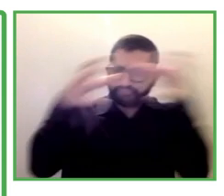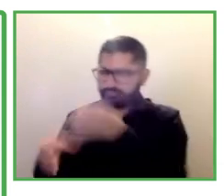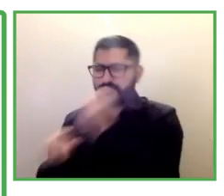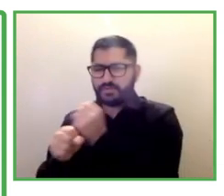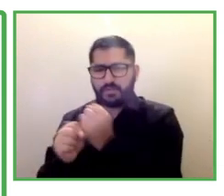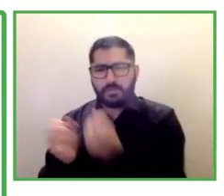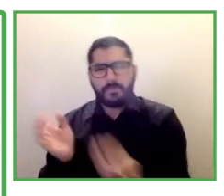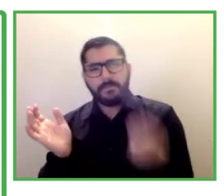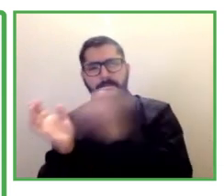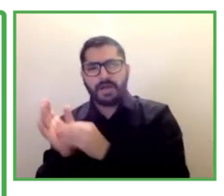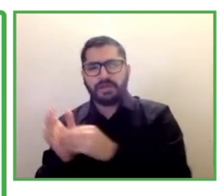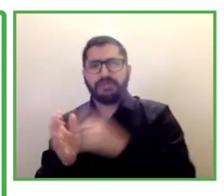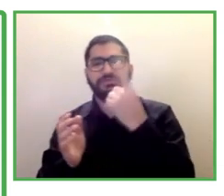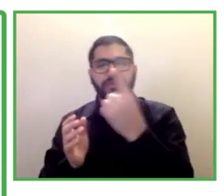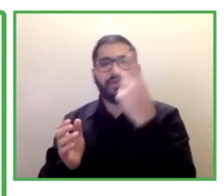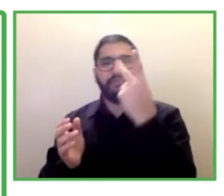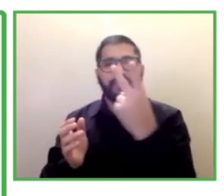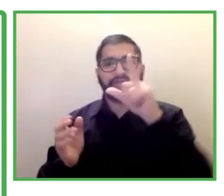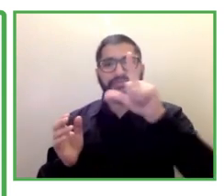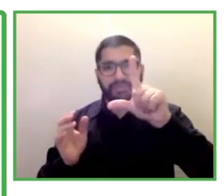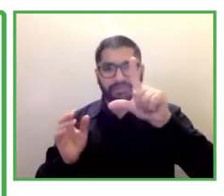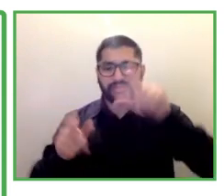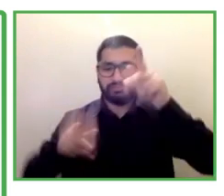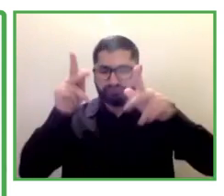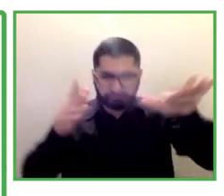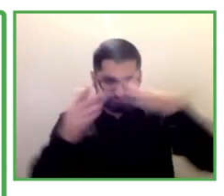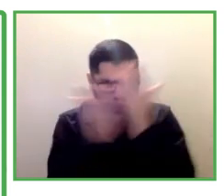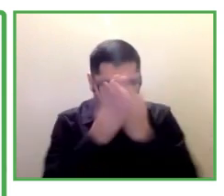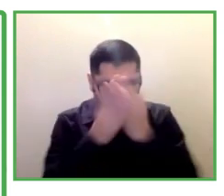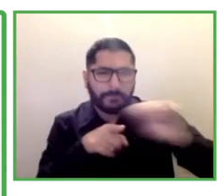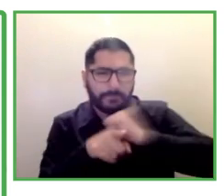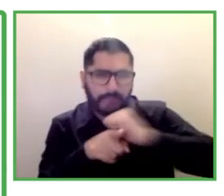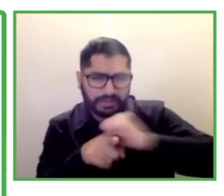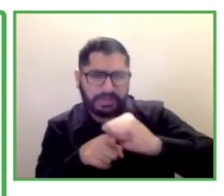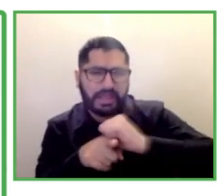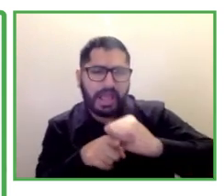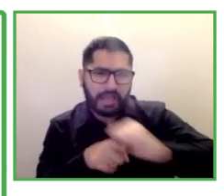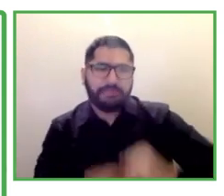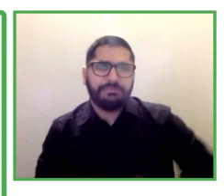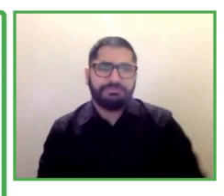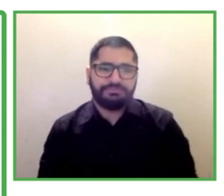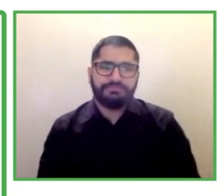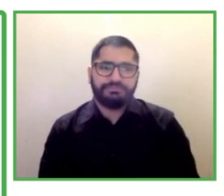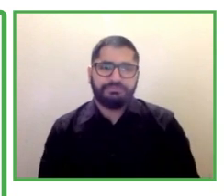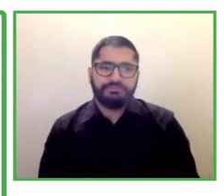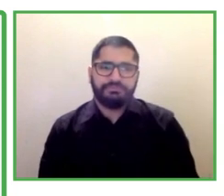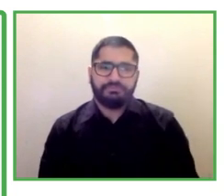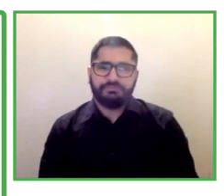having having disability and most of them actually came through the stepping into internship program channel